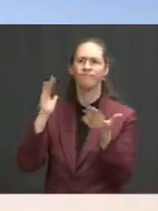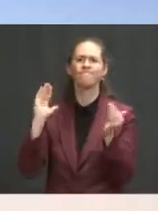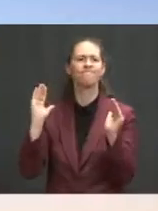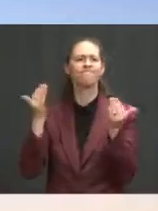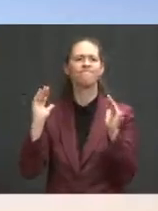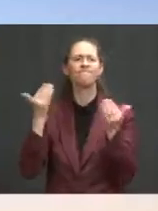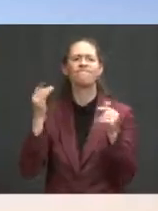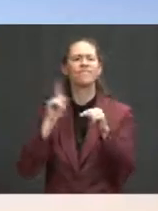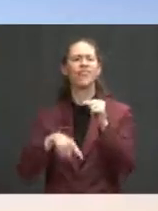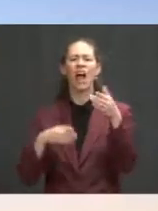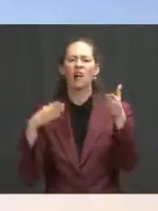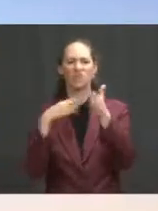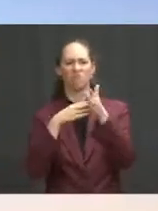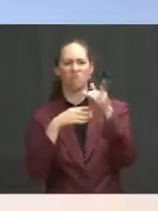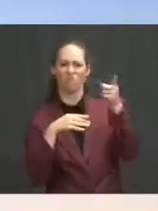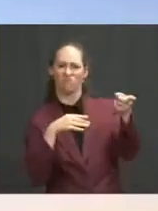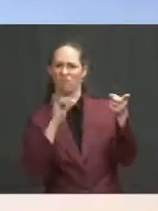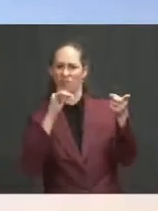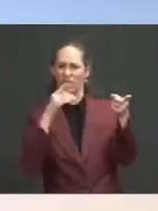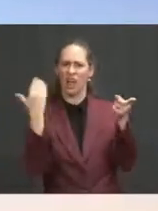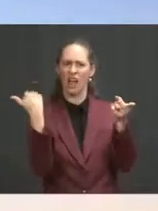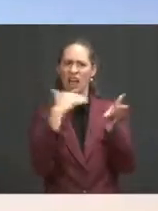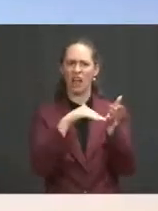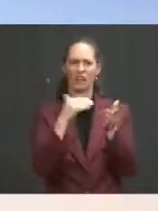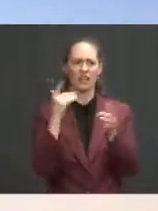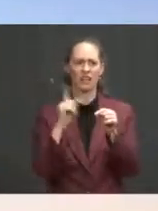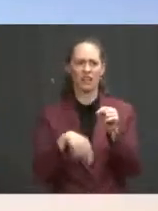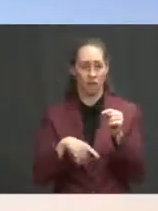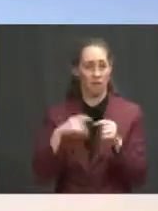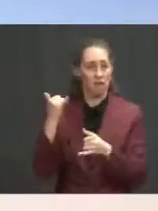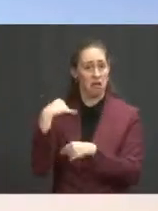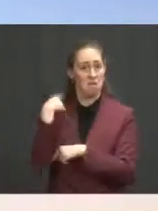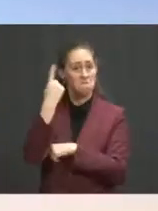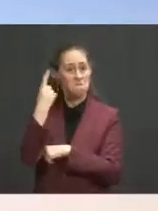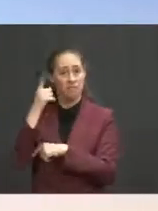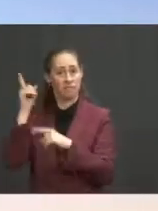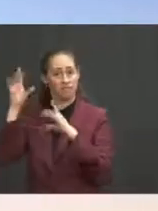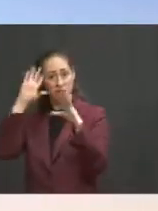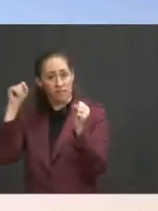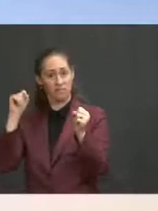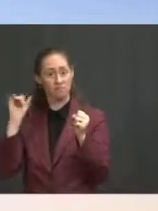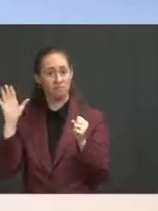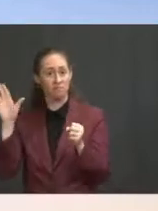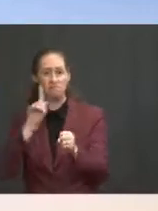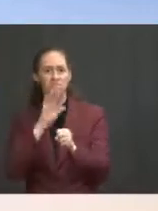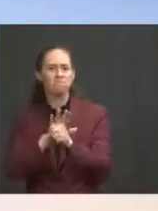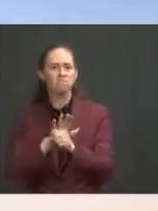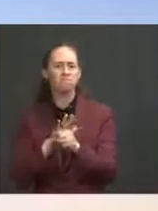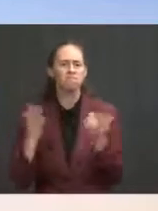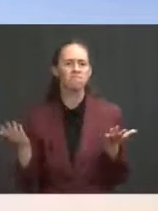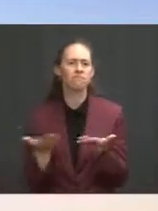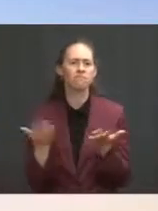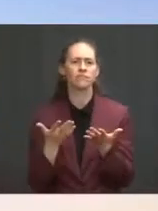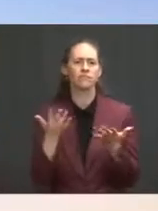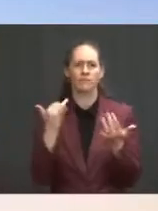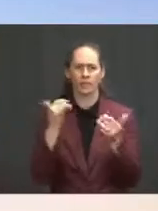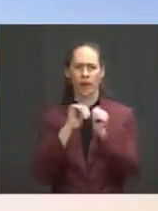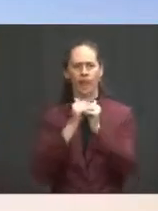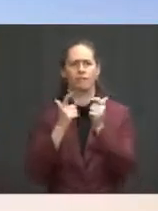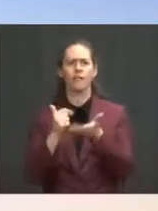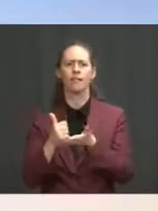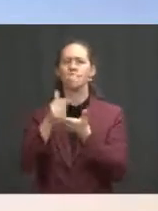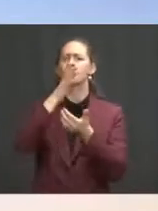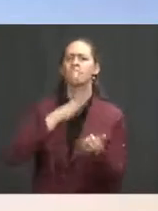in the future. Right now, the president obviously has long commitment to violence, the Violence Against Women Act that he helped write. The White